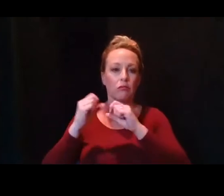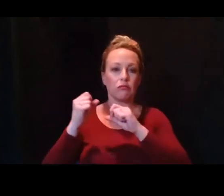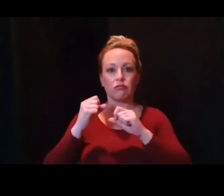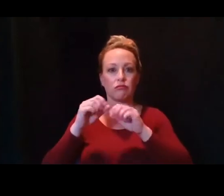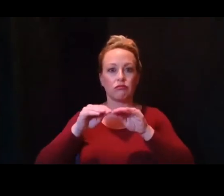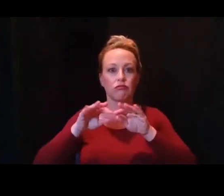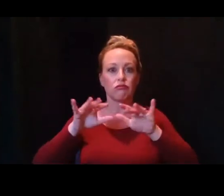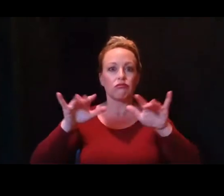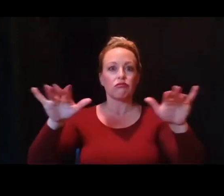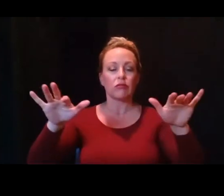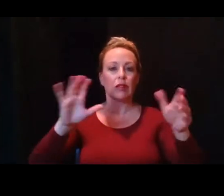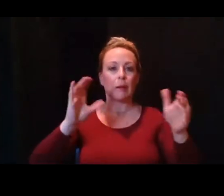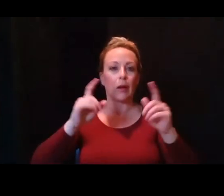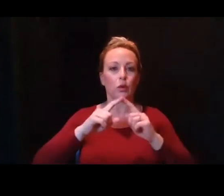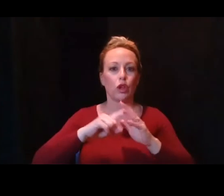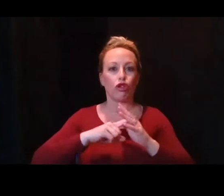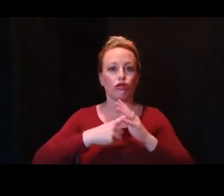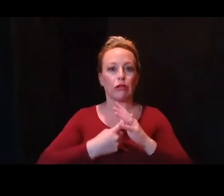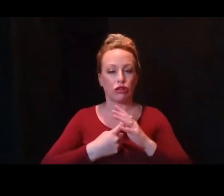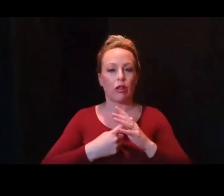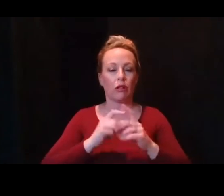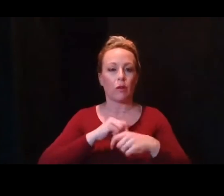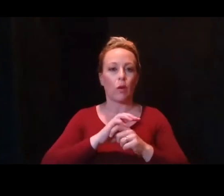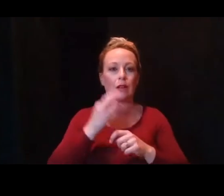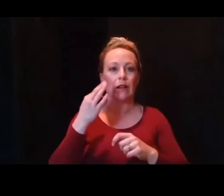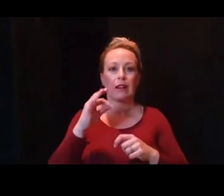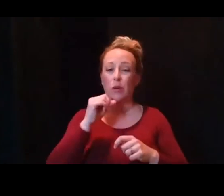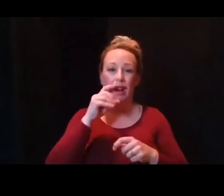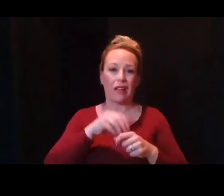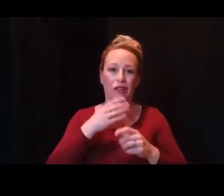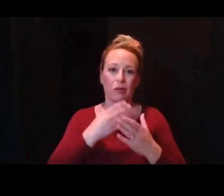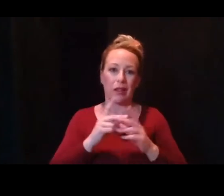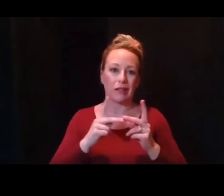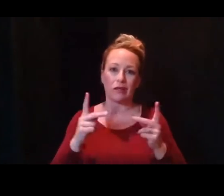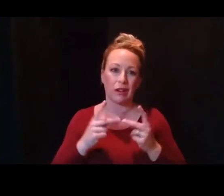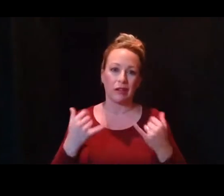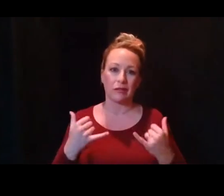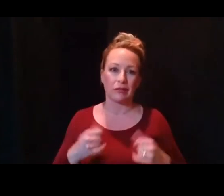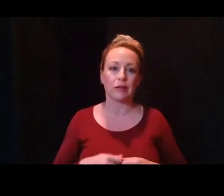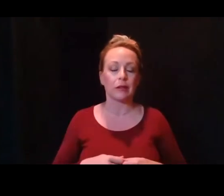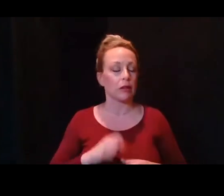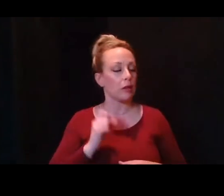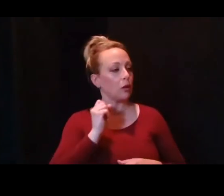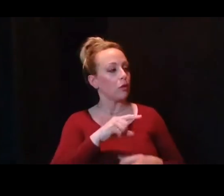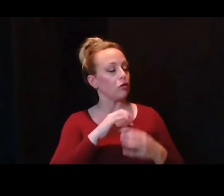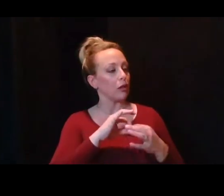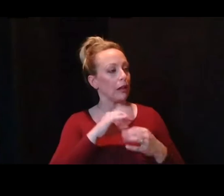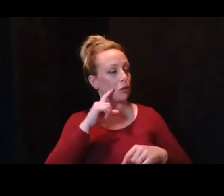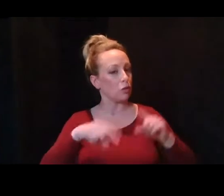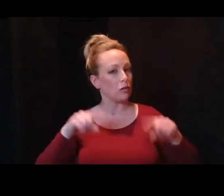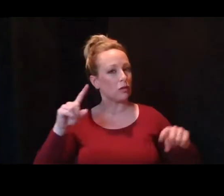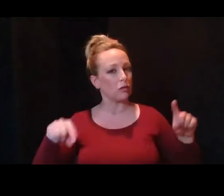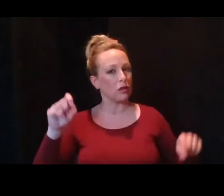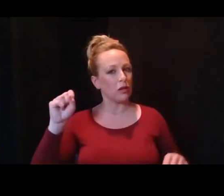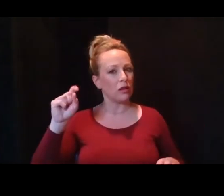the original strains. So yeah, we're not in a good place. Question related to those strains. Do we know if there is a